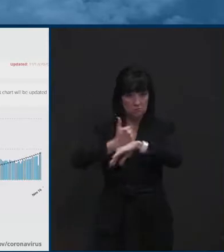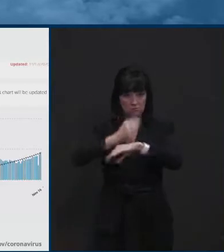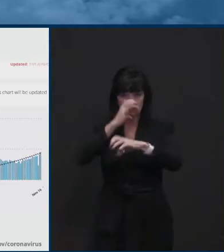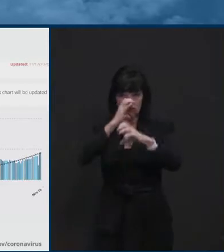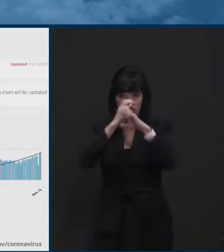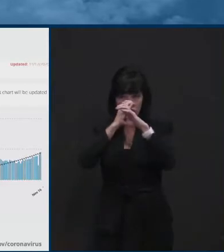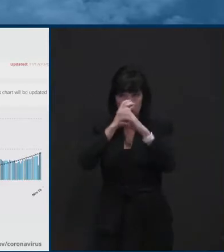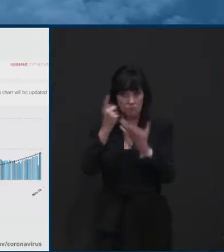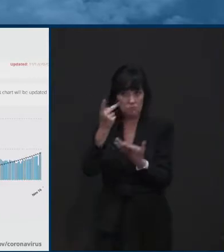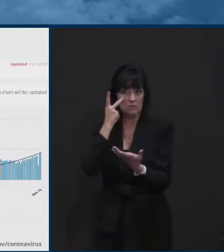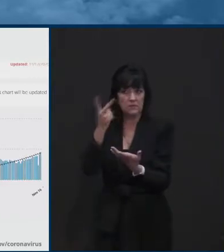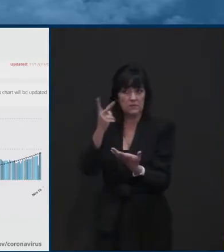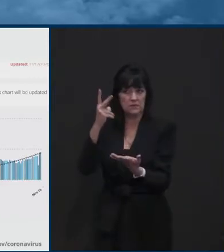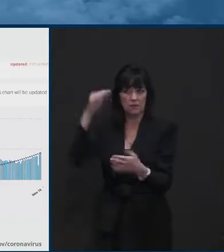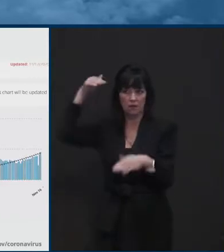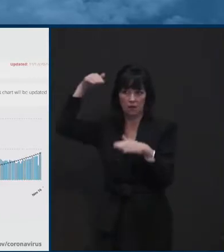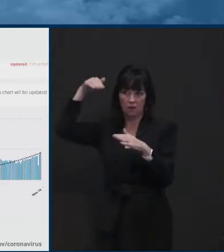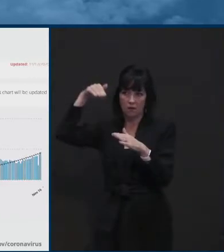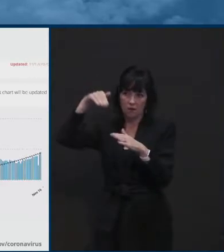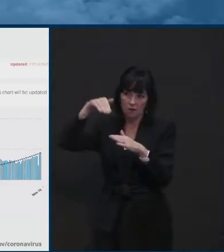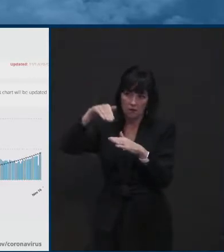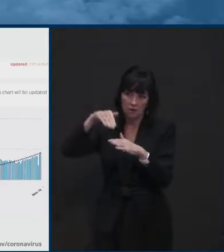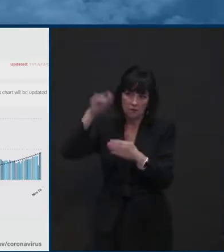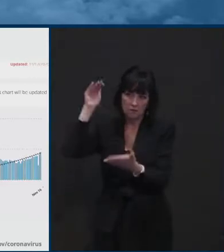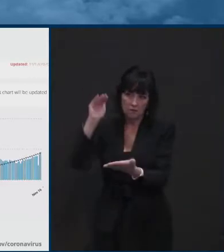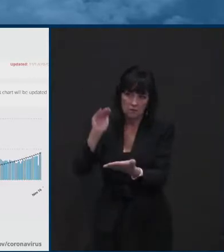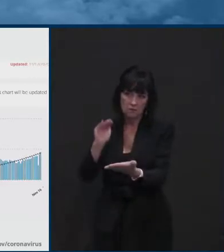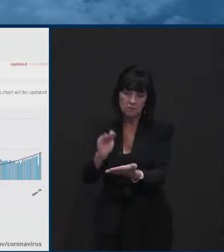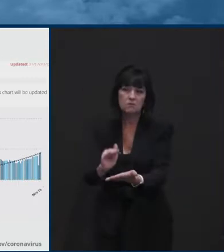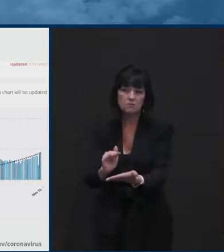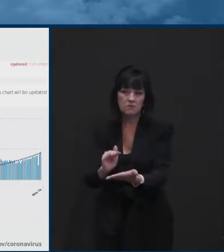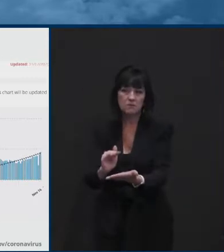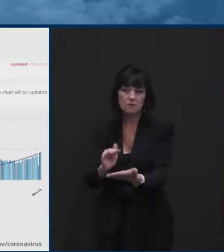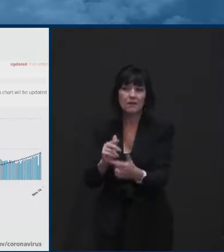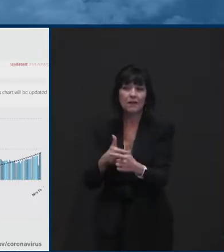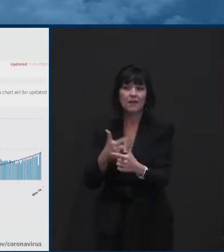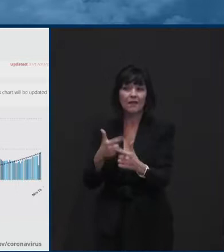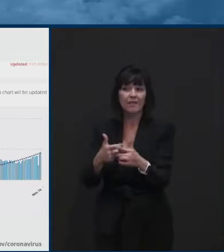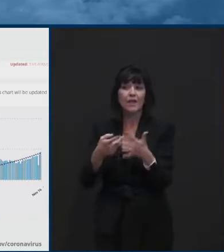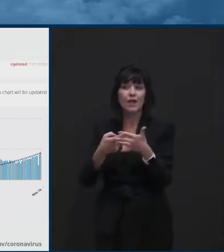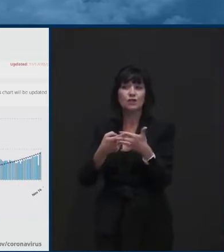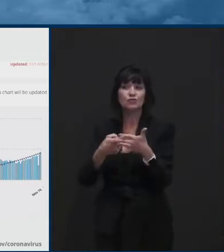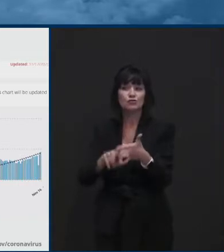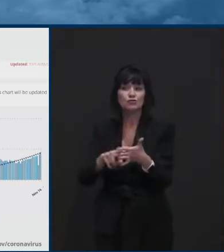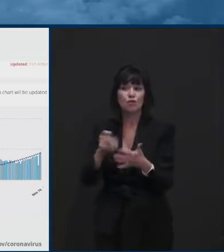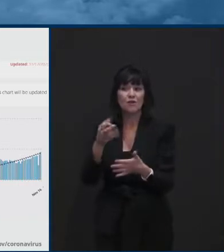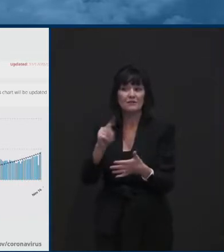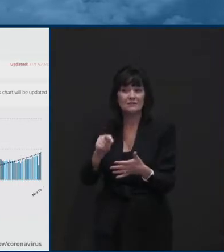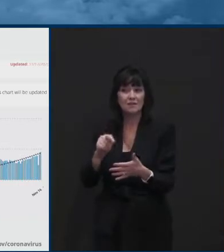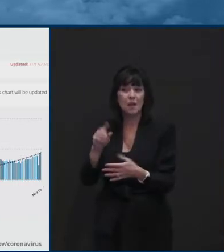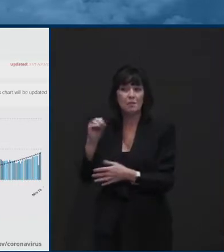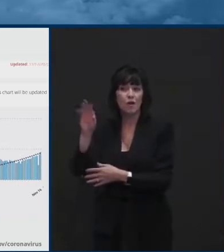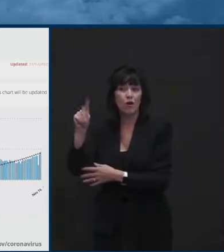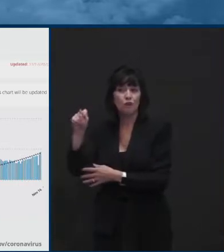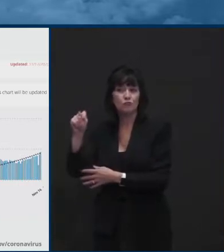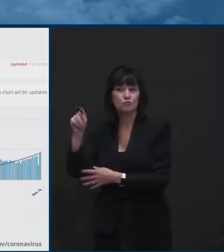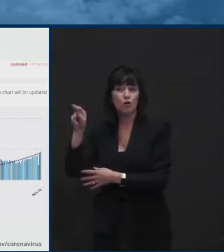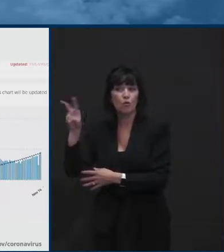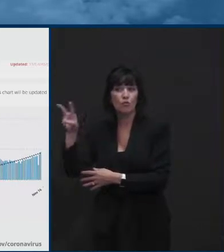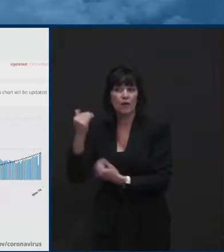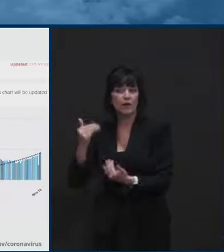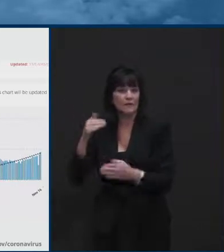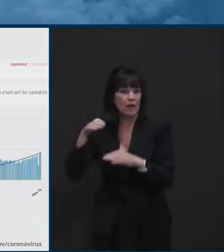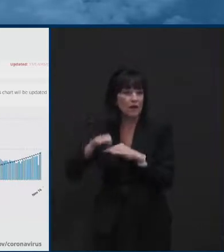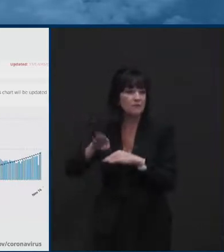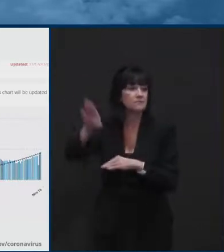see the little bump up there as we got into September after Labor Day and then after October, you know, continue. We've got to